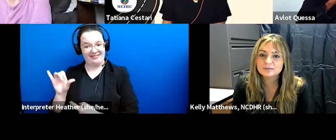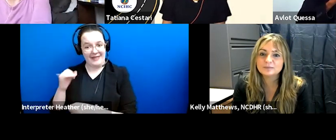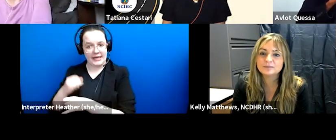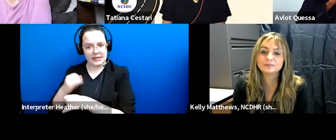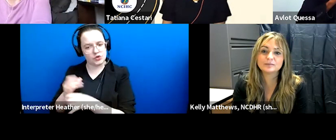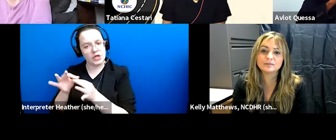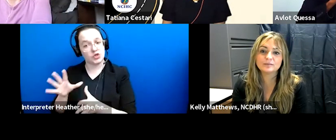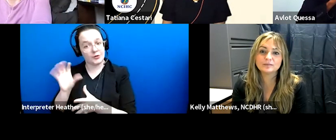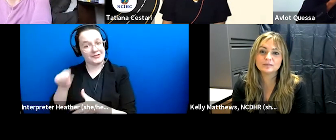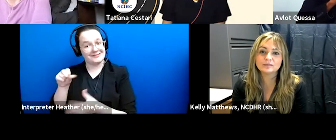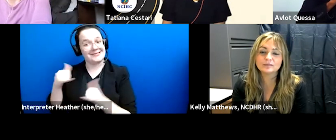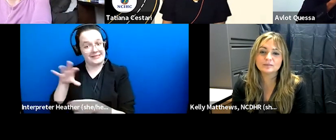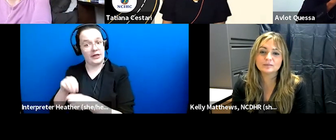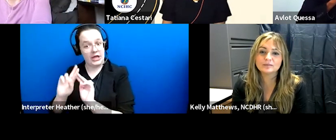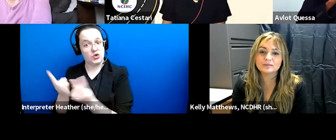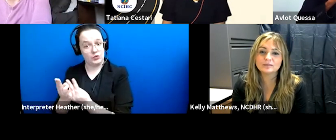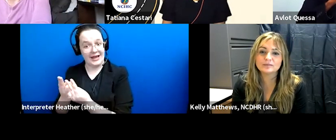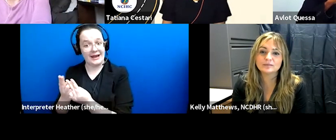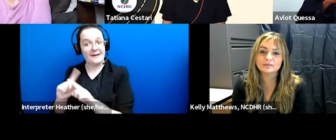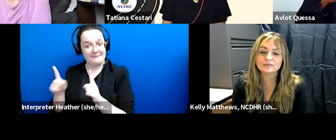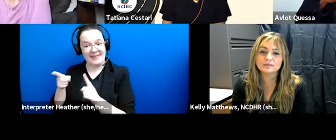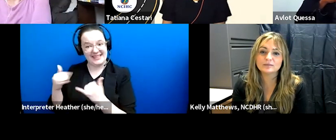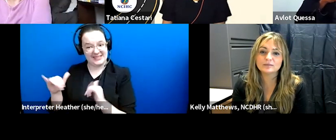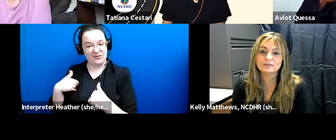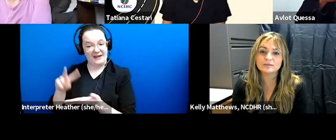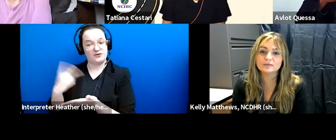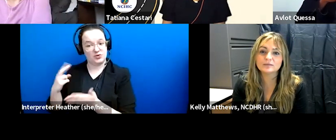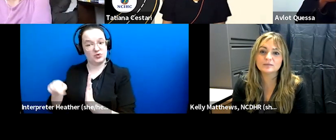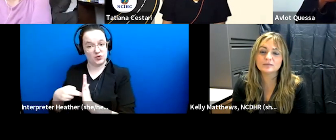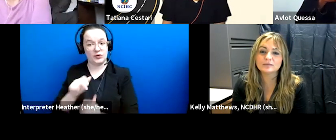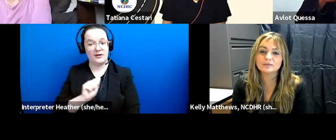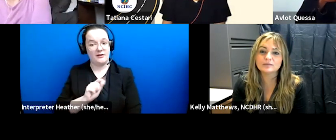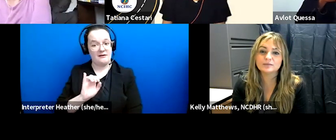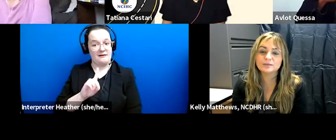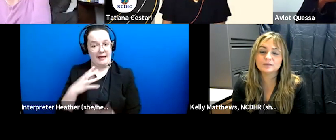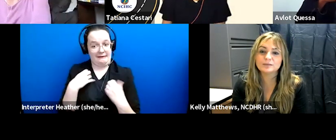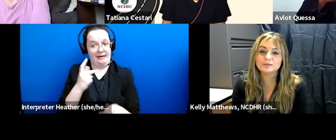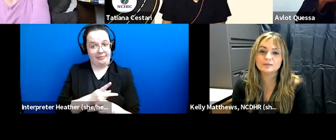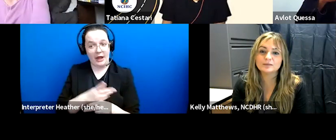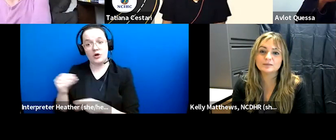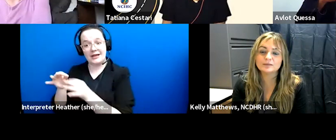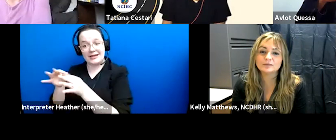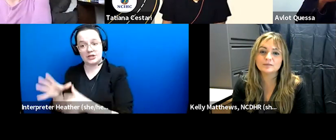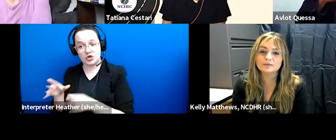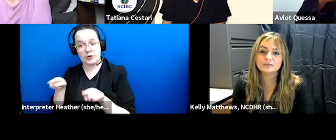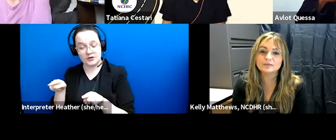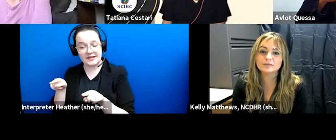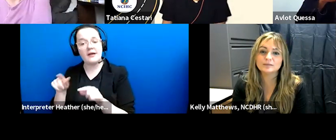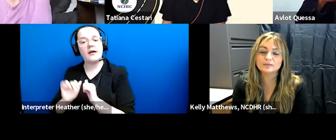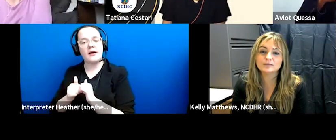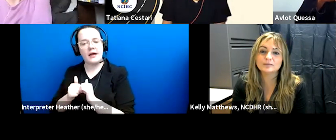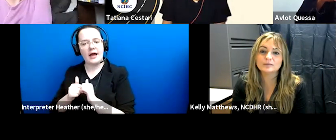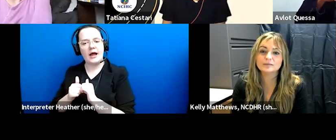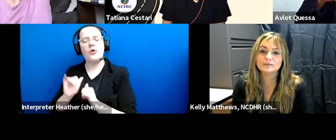uh allied health care and interpreters by prescribing that dual role staff